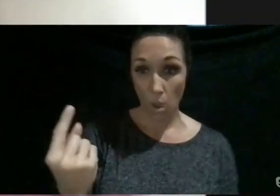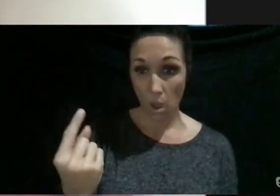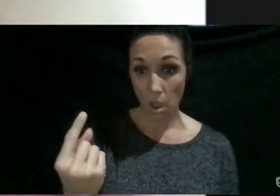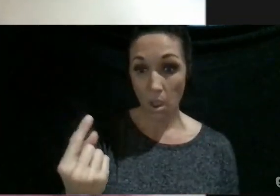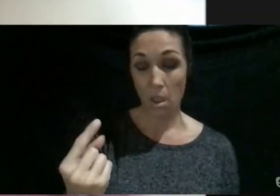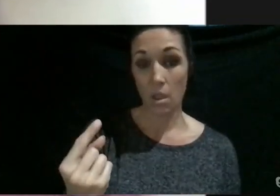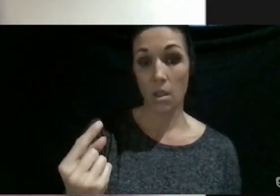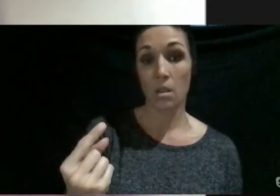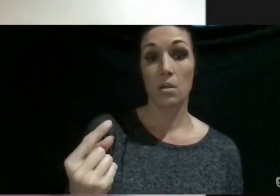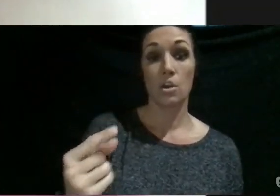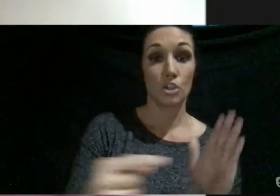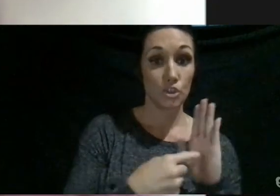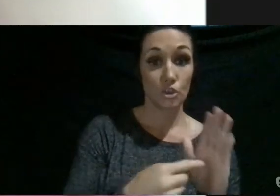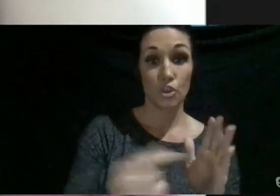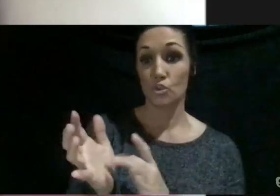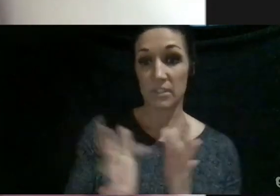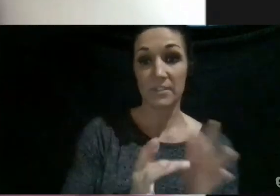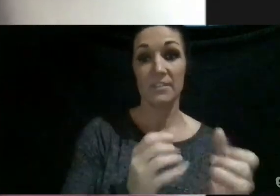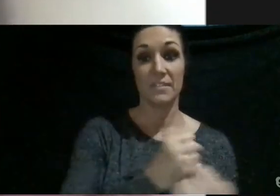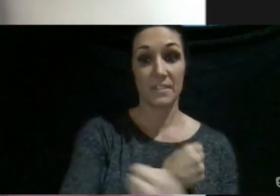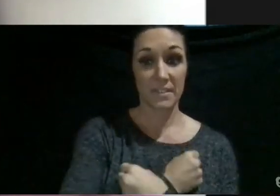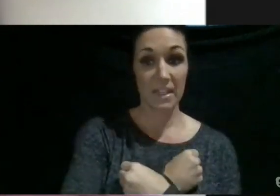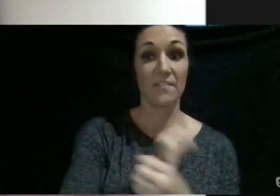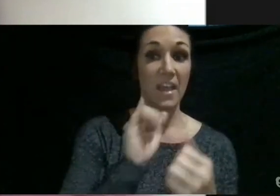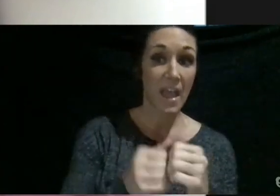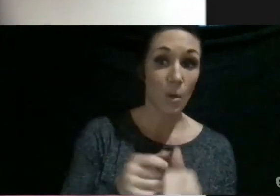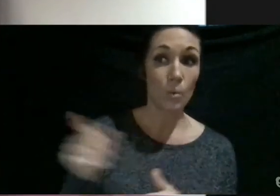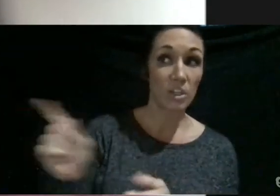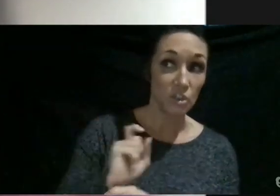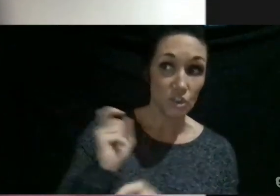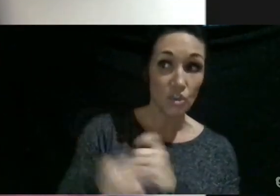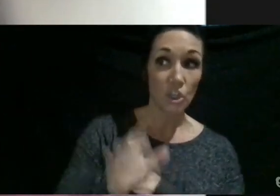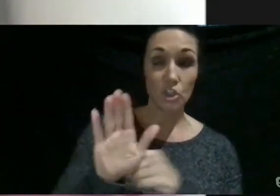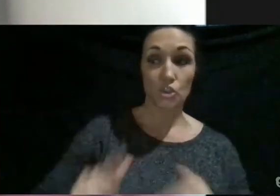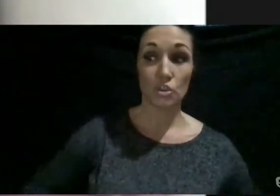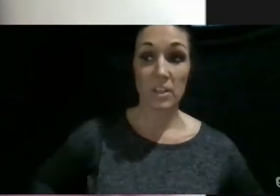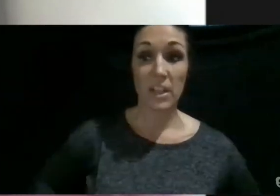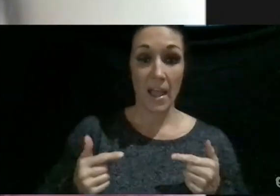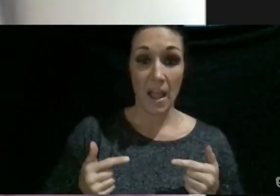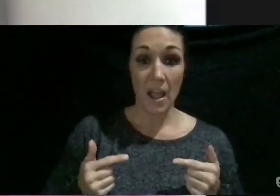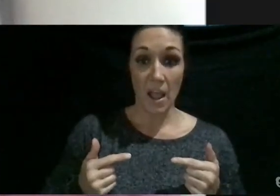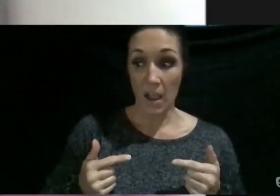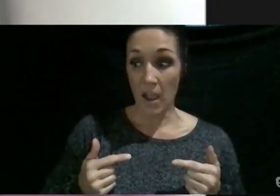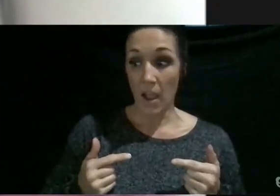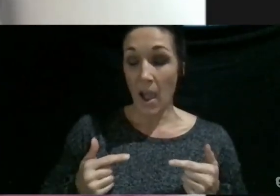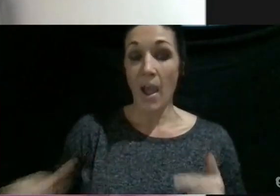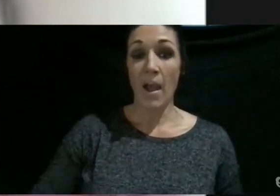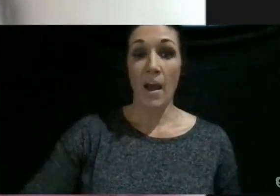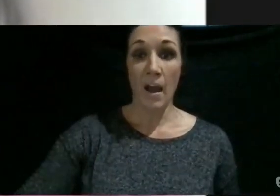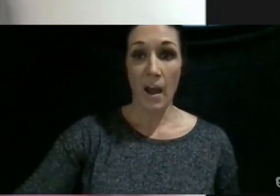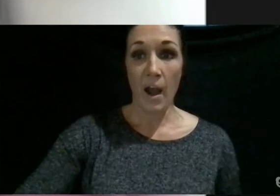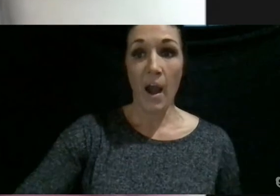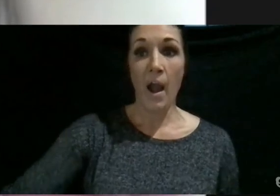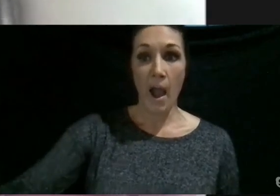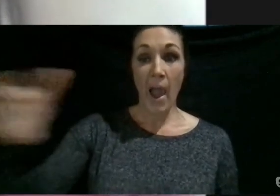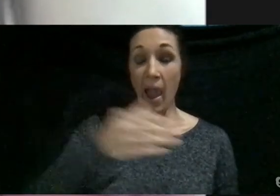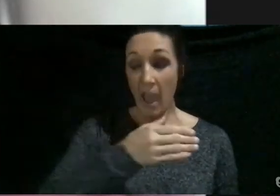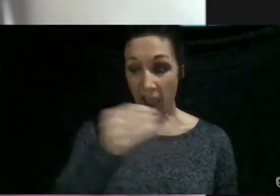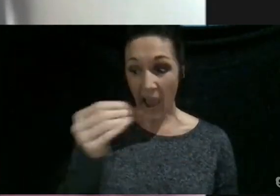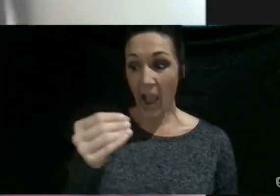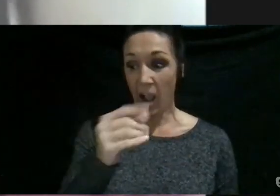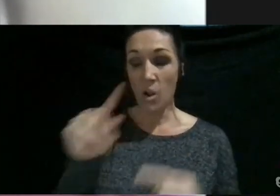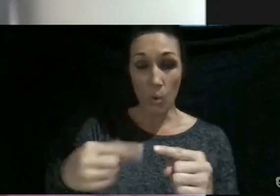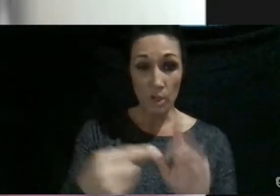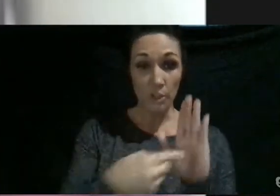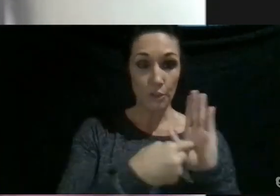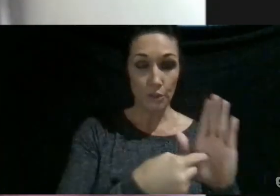You know, show Jesus his love, how he's changed your life through your, like how you've changed as a person because, and when you